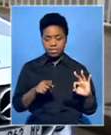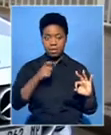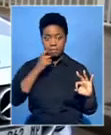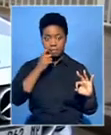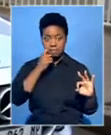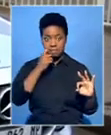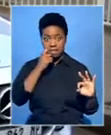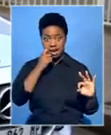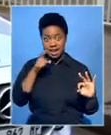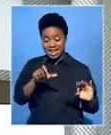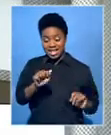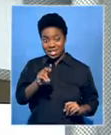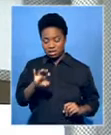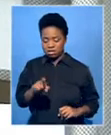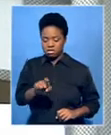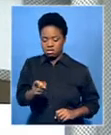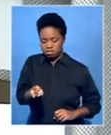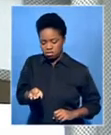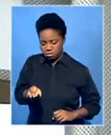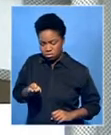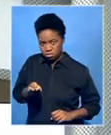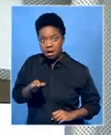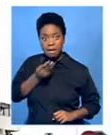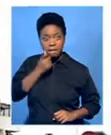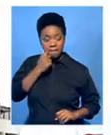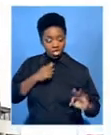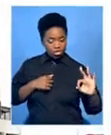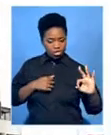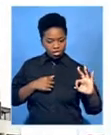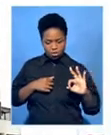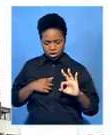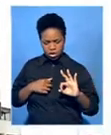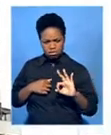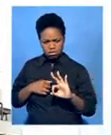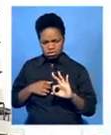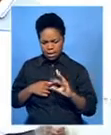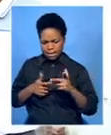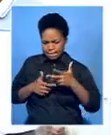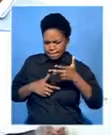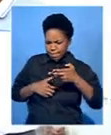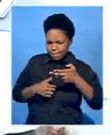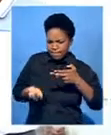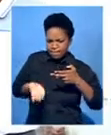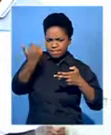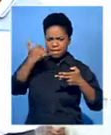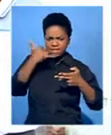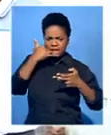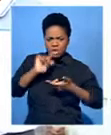Zanin last night. They were found in possession of 28 banking cards, 30 cell phones, a cloning device and a laptop.